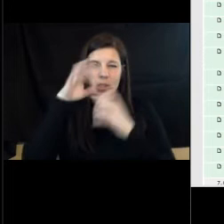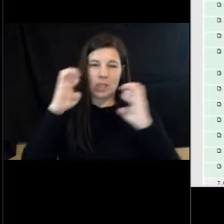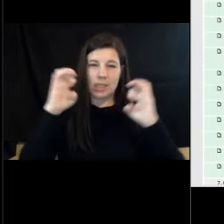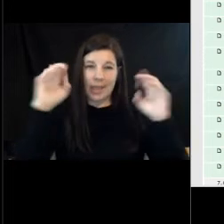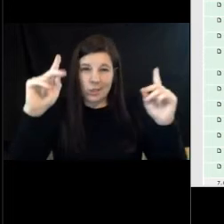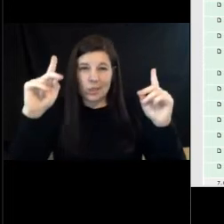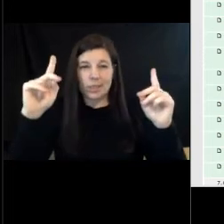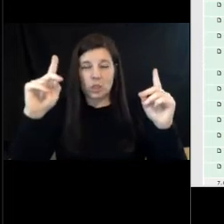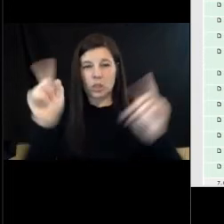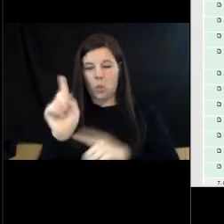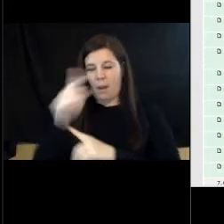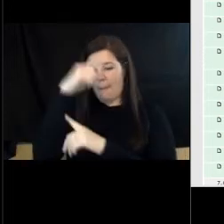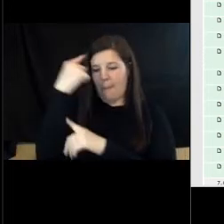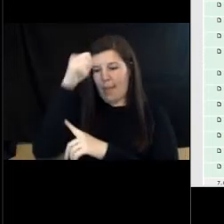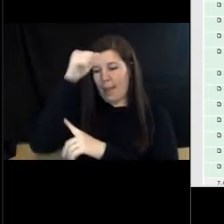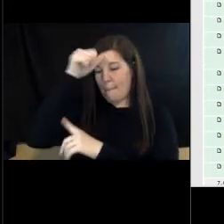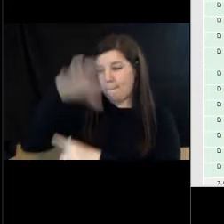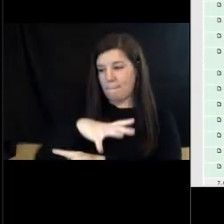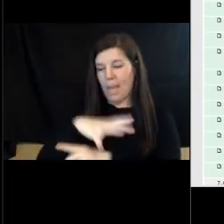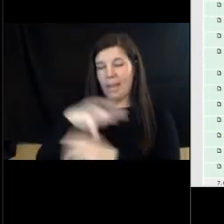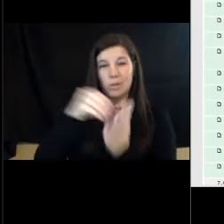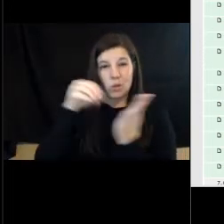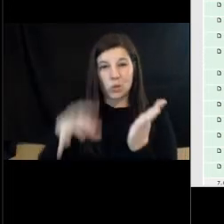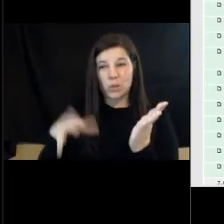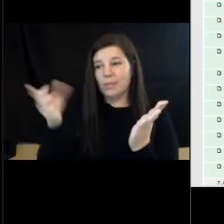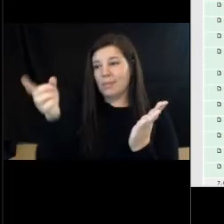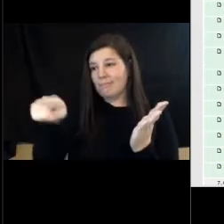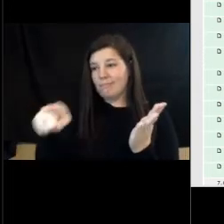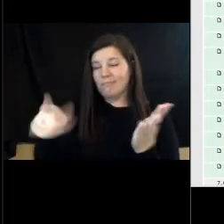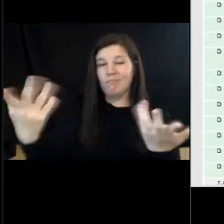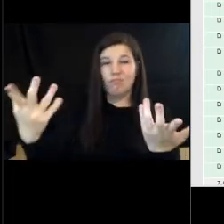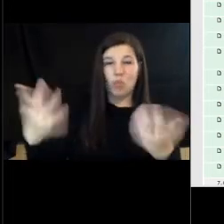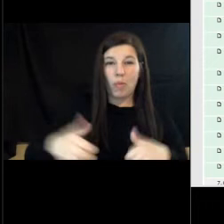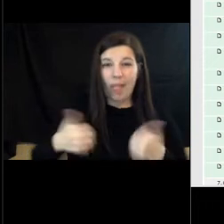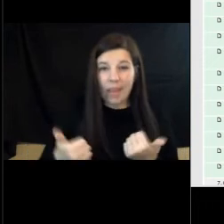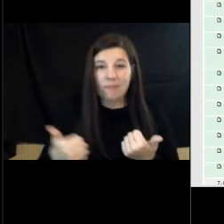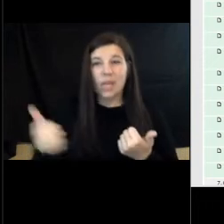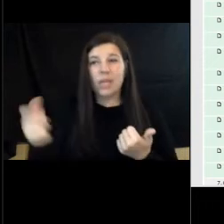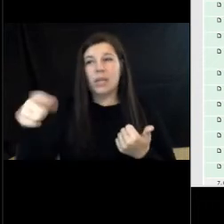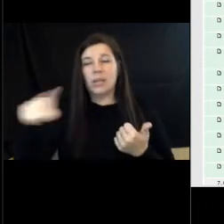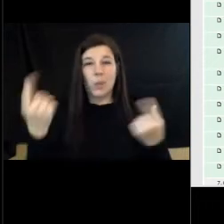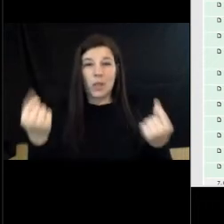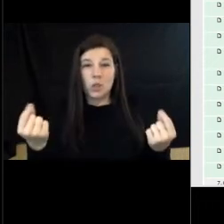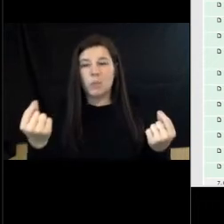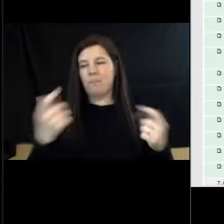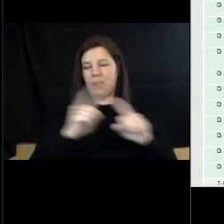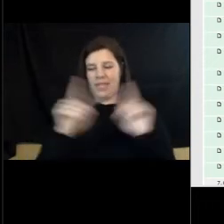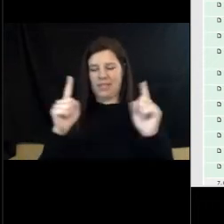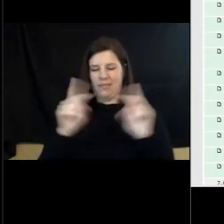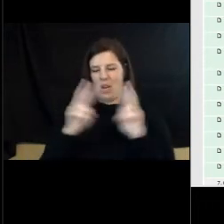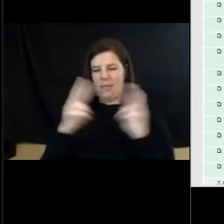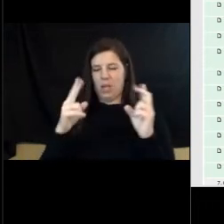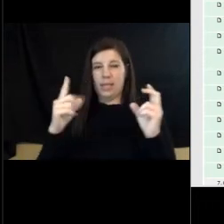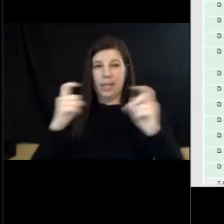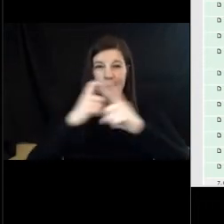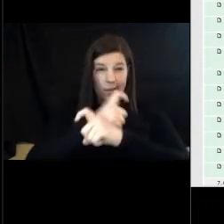where our black male students sit and where they live. It's very complicated in terms of